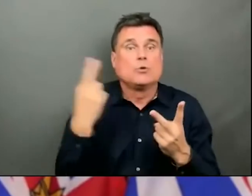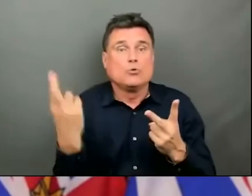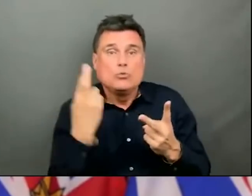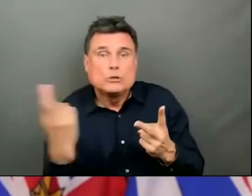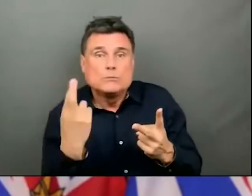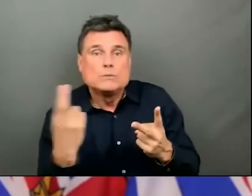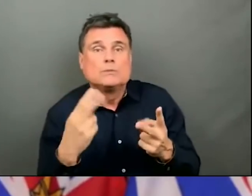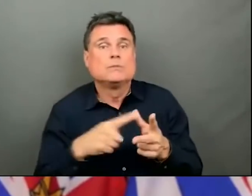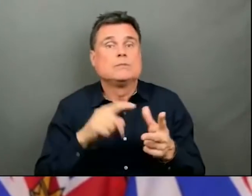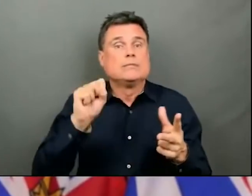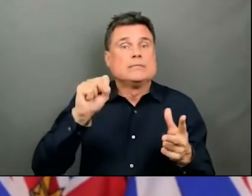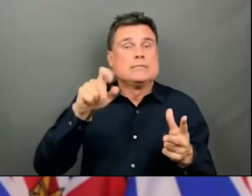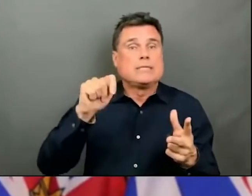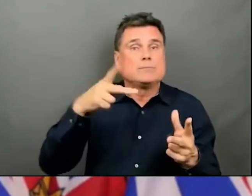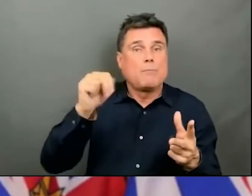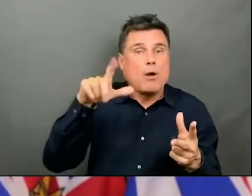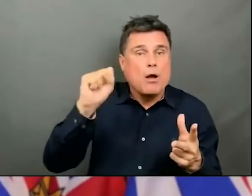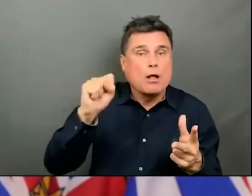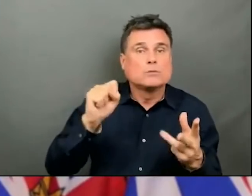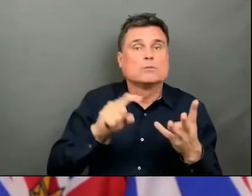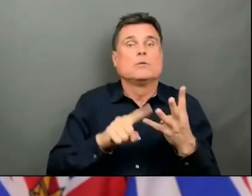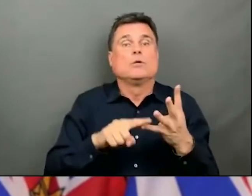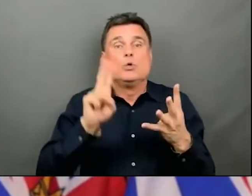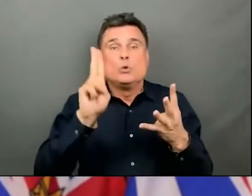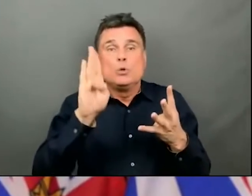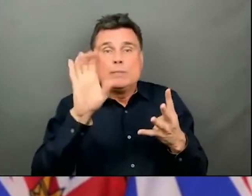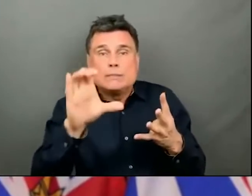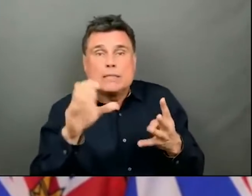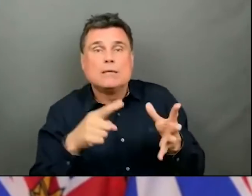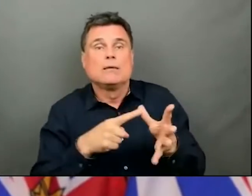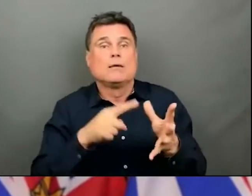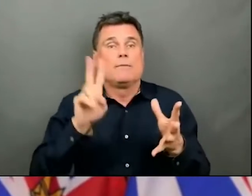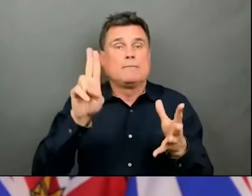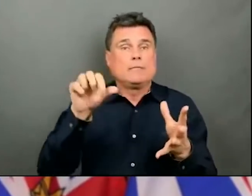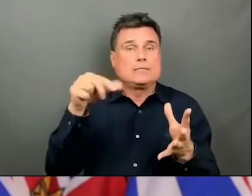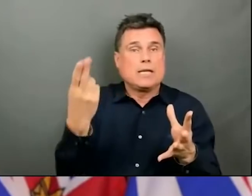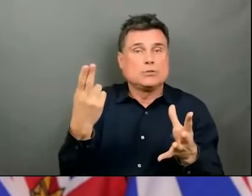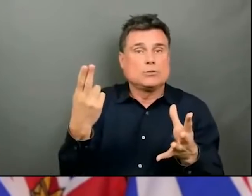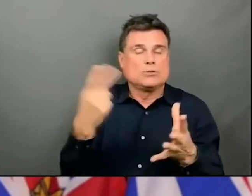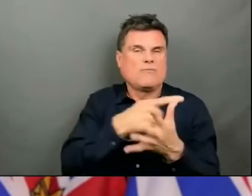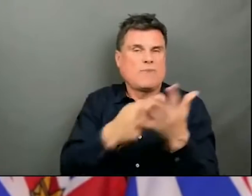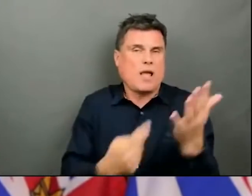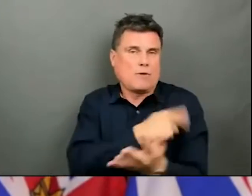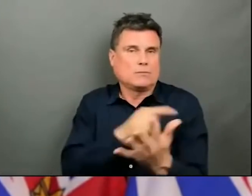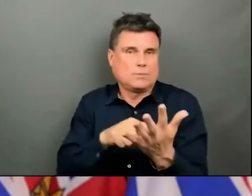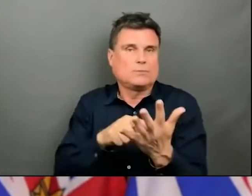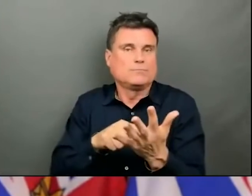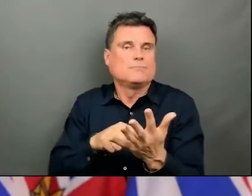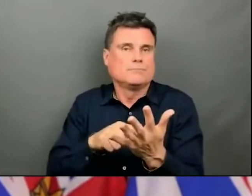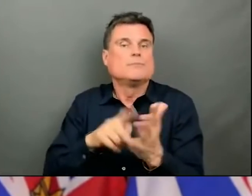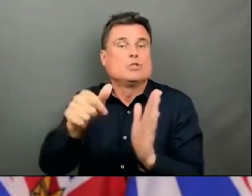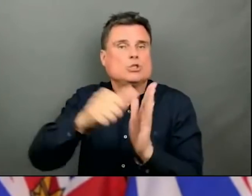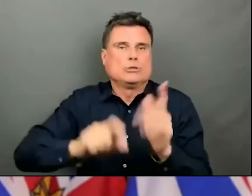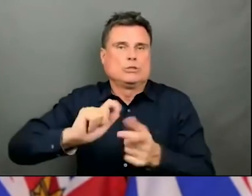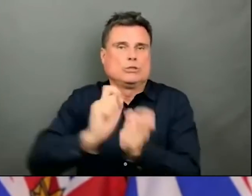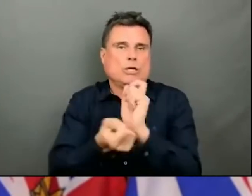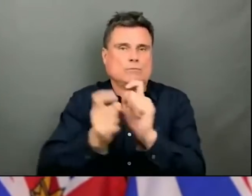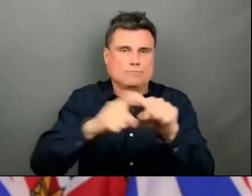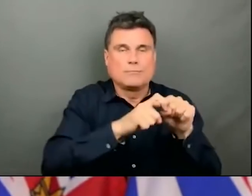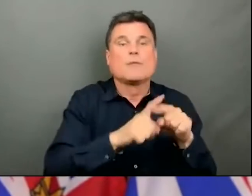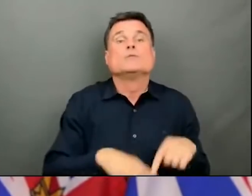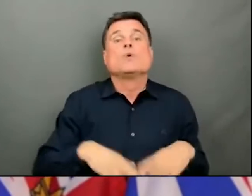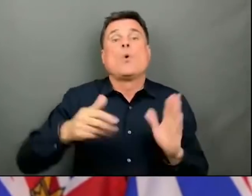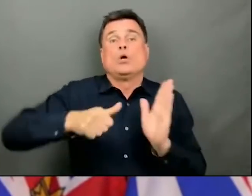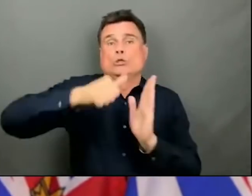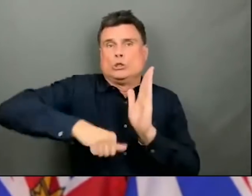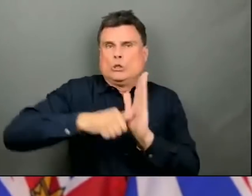UBC, and Vancouver General. Based on how we are performing surgeries over the last several months, and the strategies being put in place,